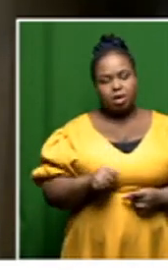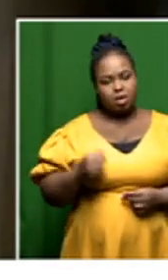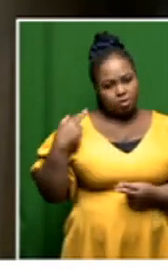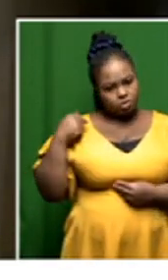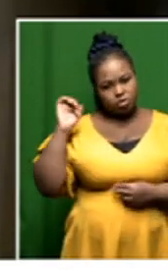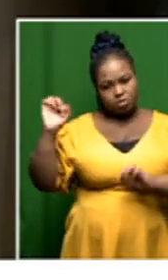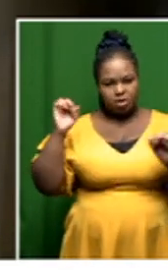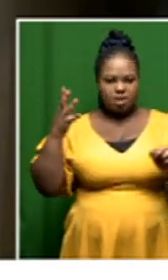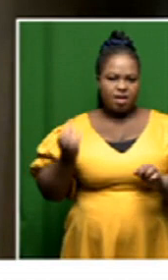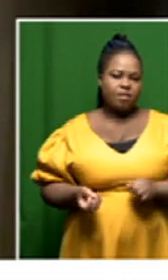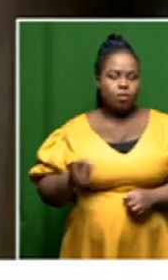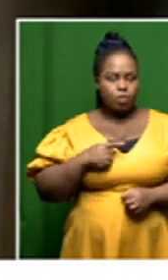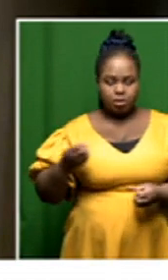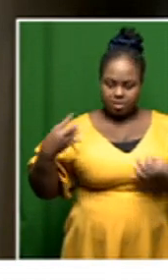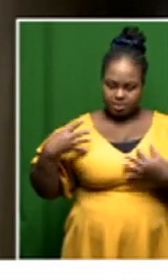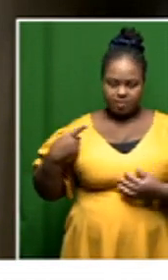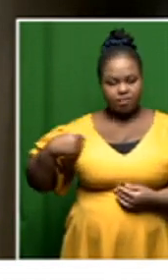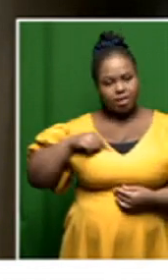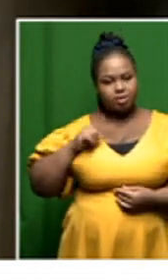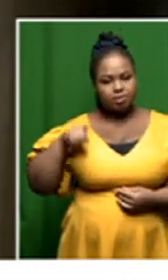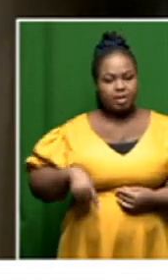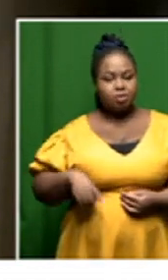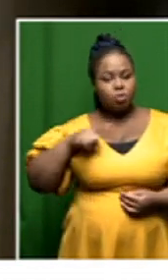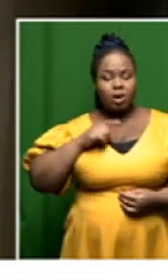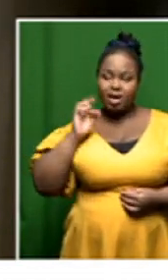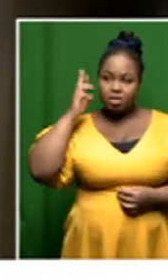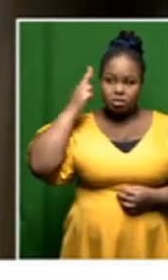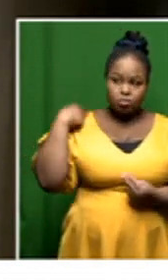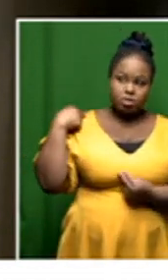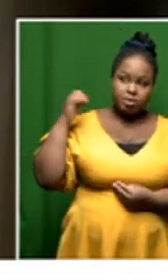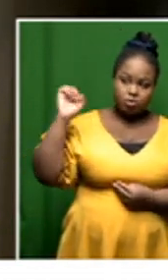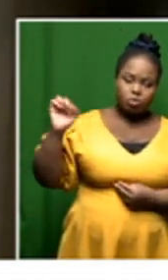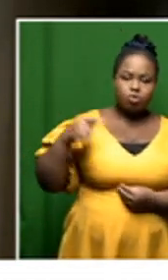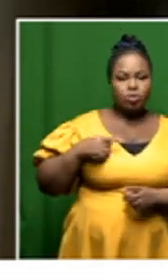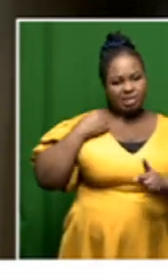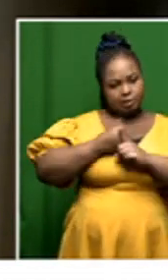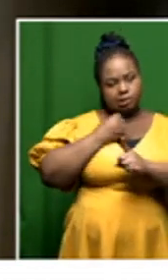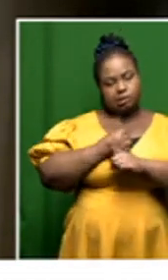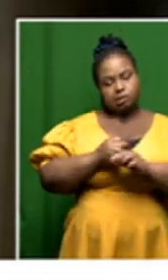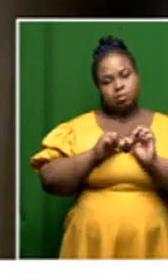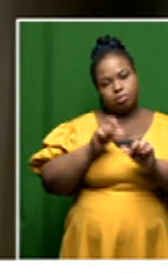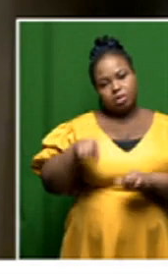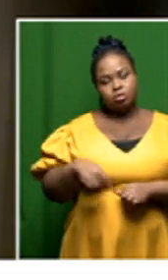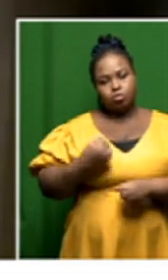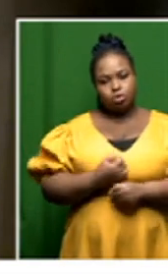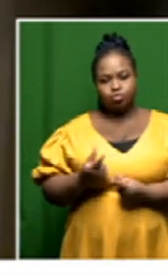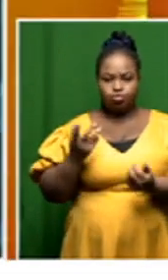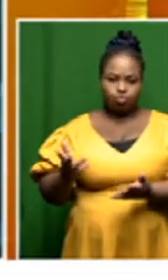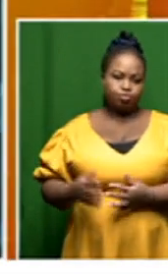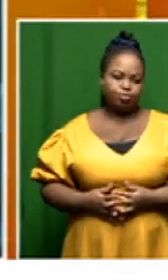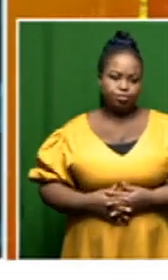responsibility to give that to us it is their responsibility and we will continue to push for them to do their jobs